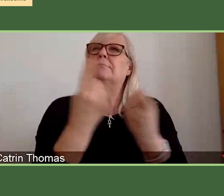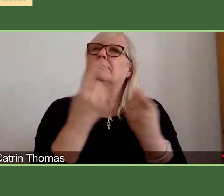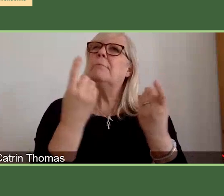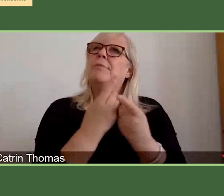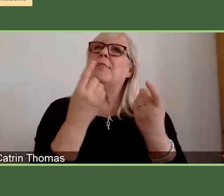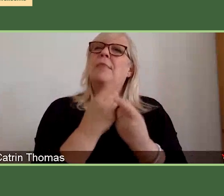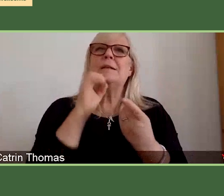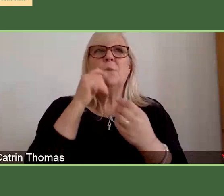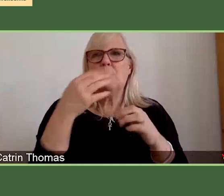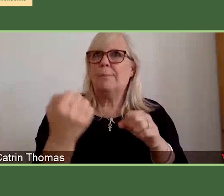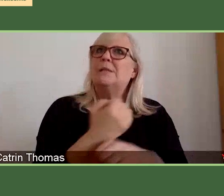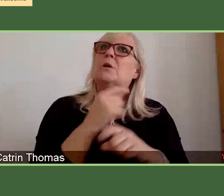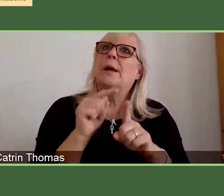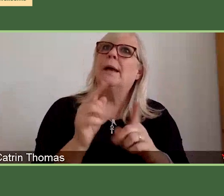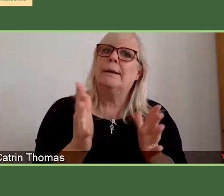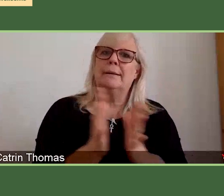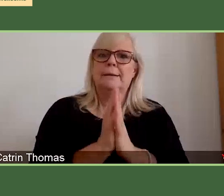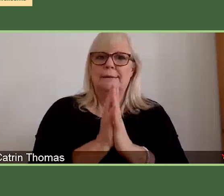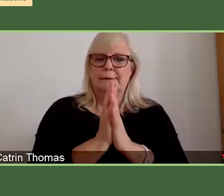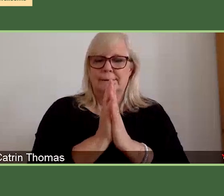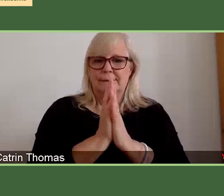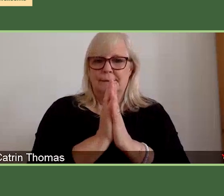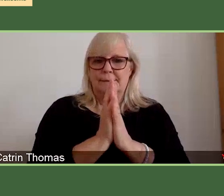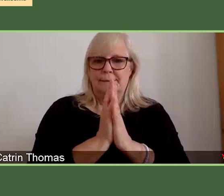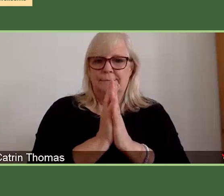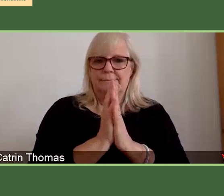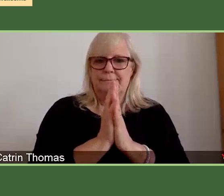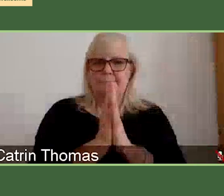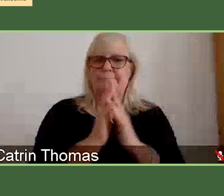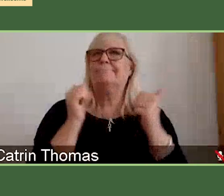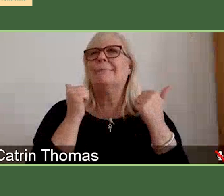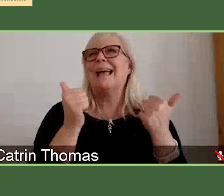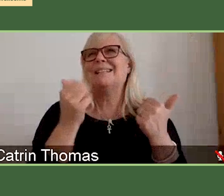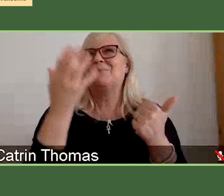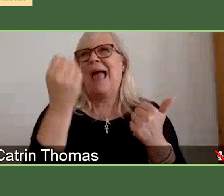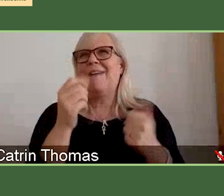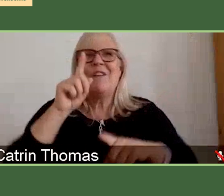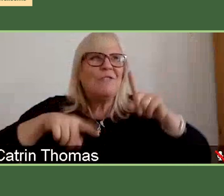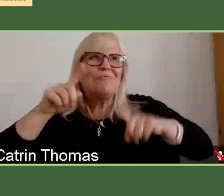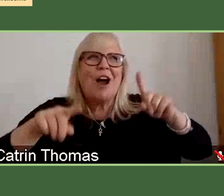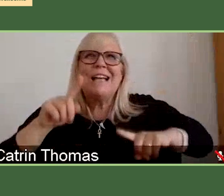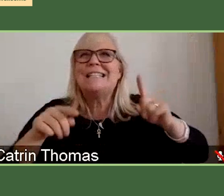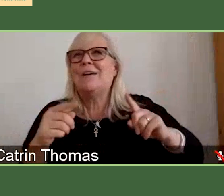research culture. That is excellent and a variety of flavours that I think are really attractive.